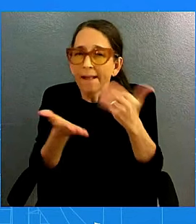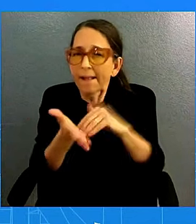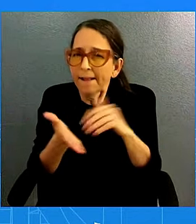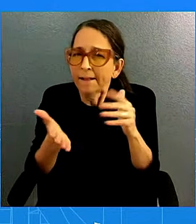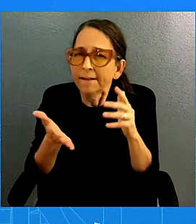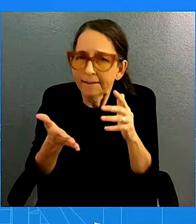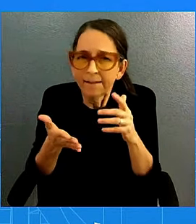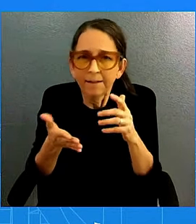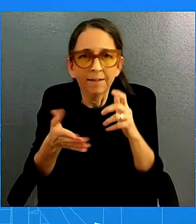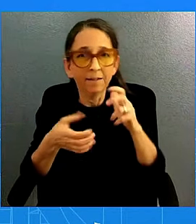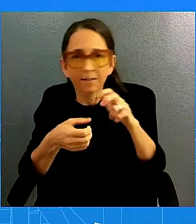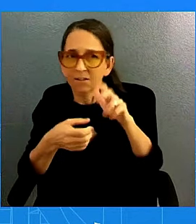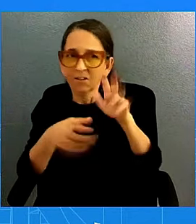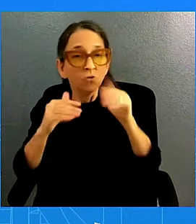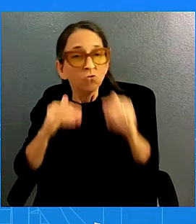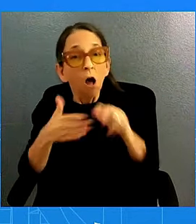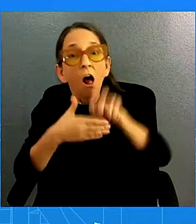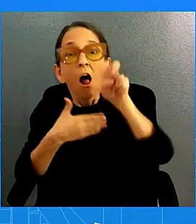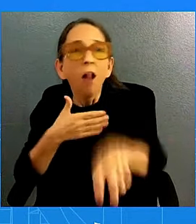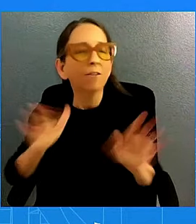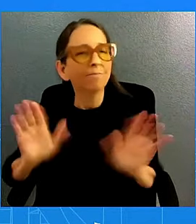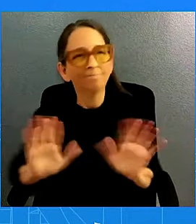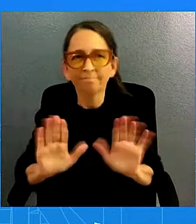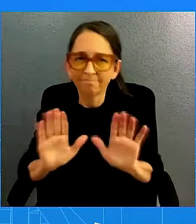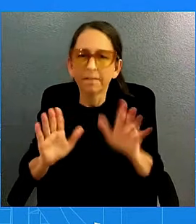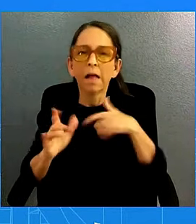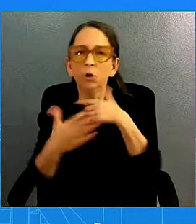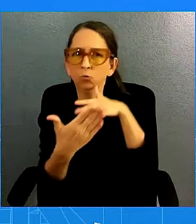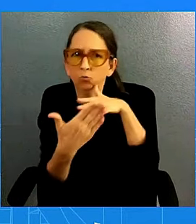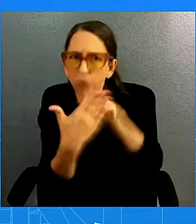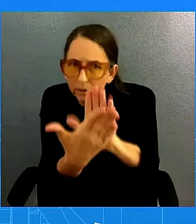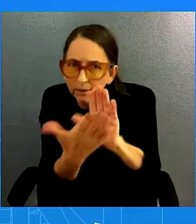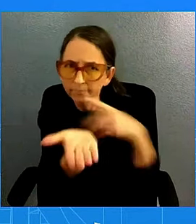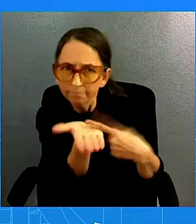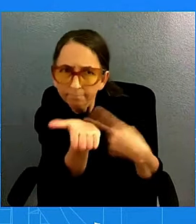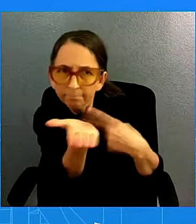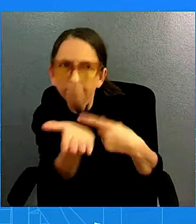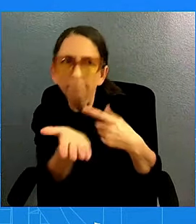shies away from talking about our concerns over human and civil rights anywhere in the world.